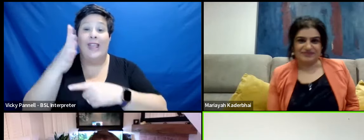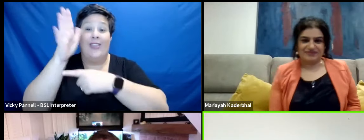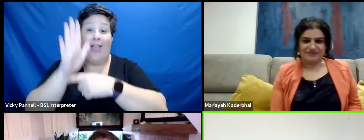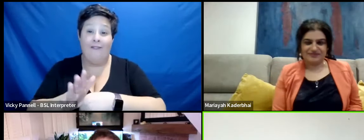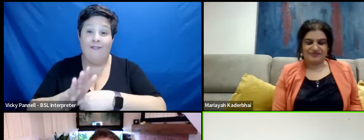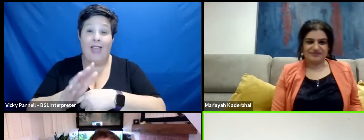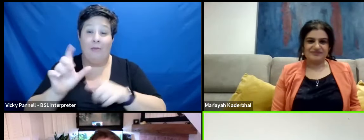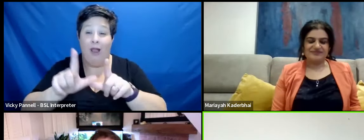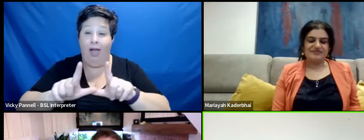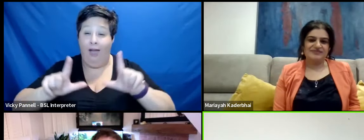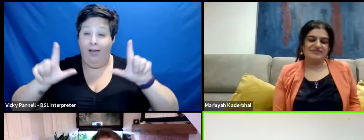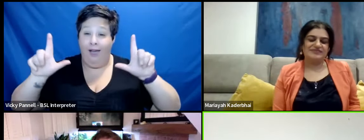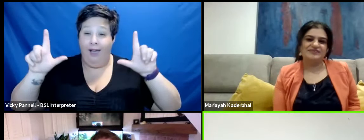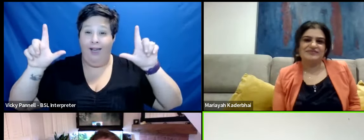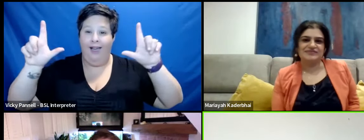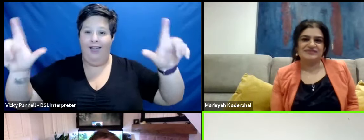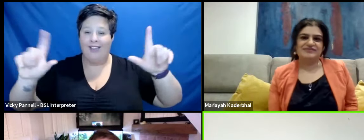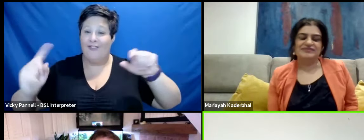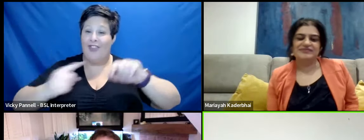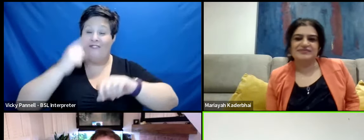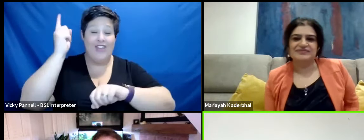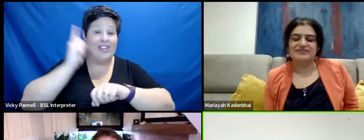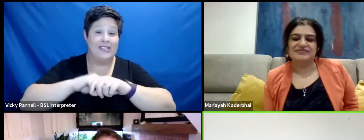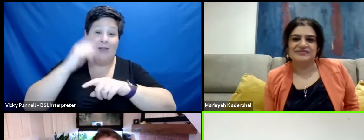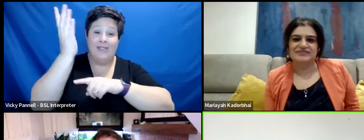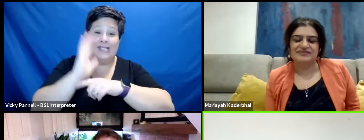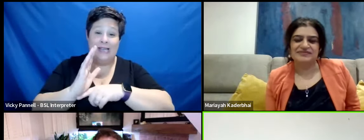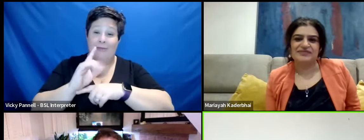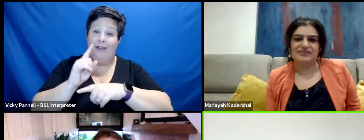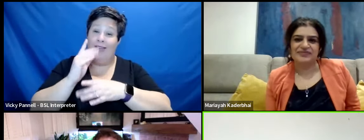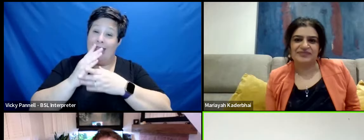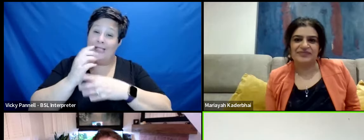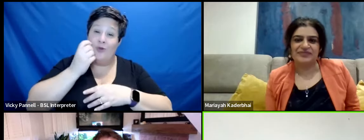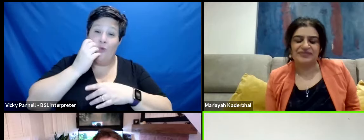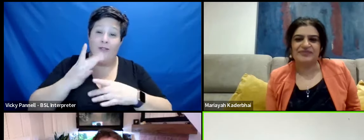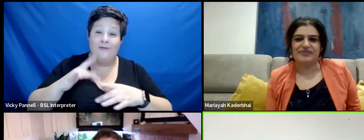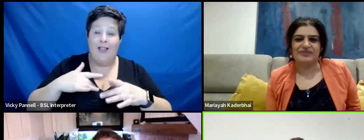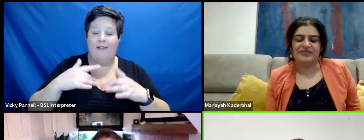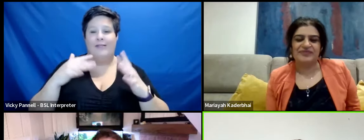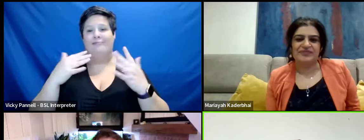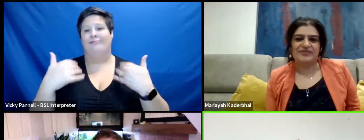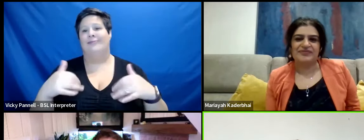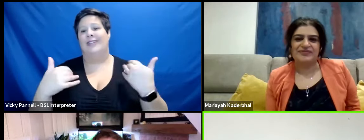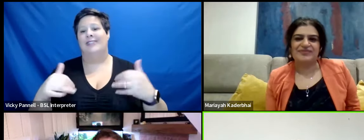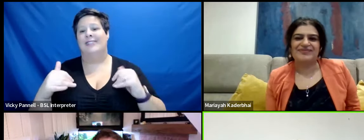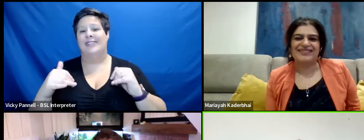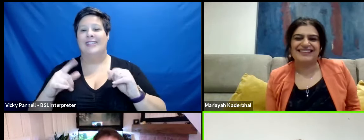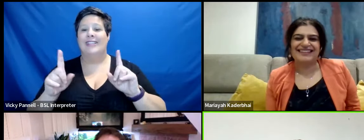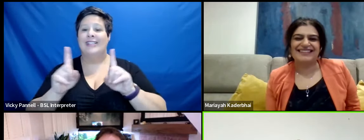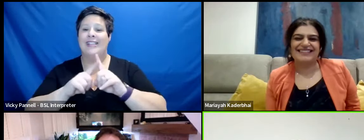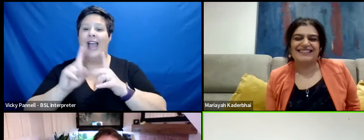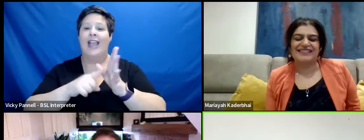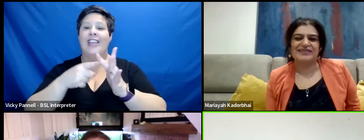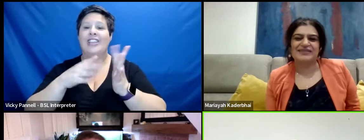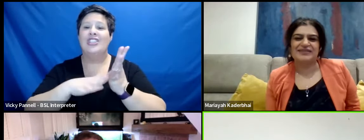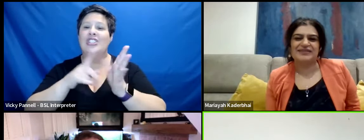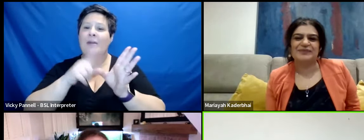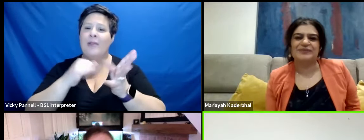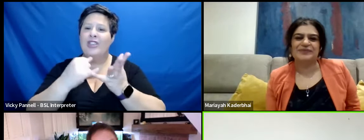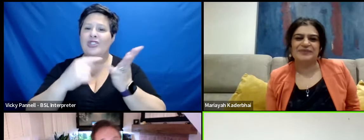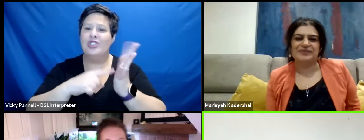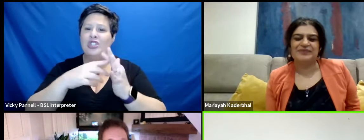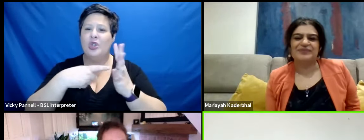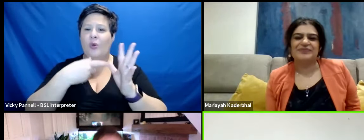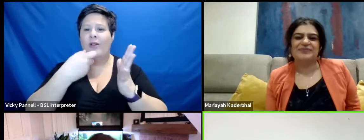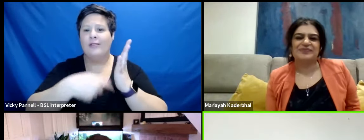large for the first time in a cinema was amazing and it's everything isn't it it's like Jimmy Stewart's act everyone's acting